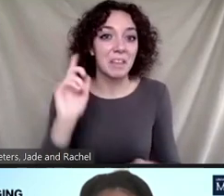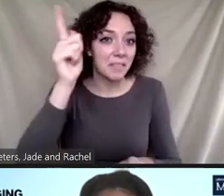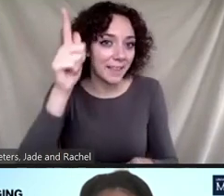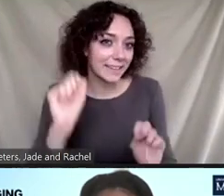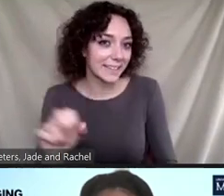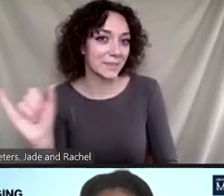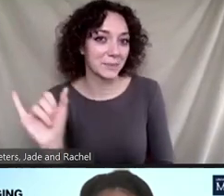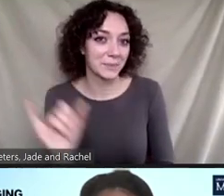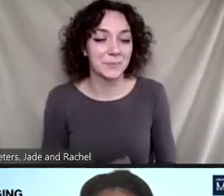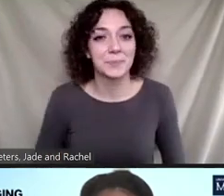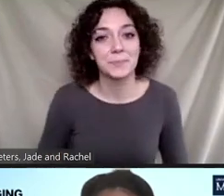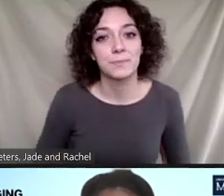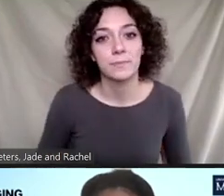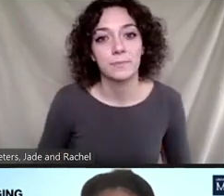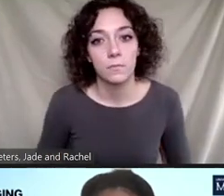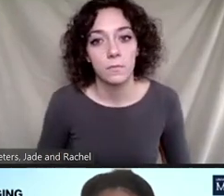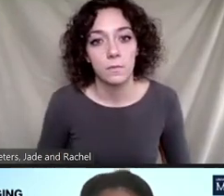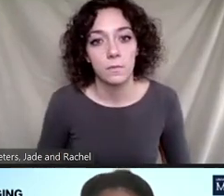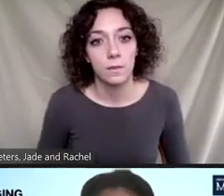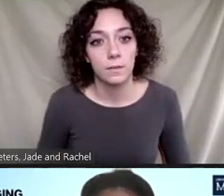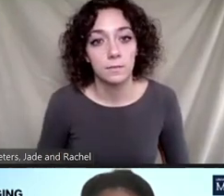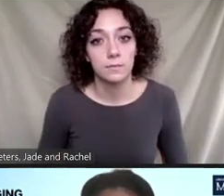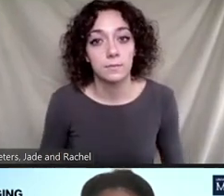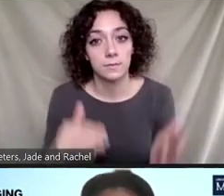Yeah. Dr. Samaras?